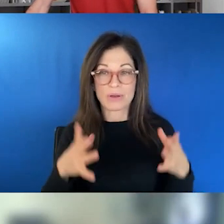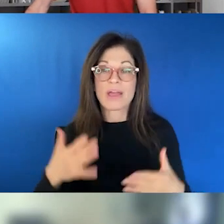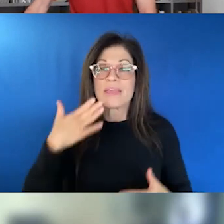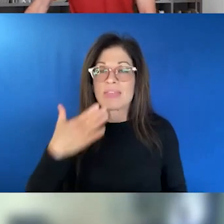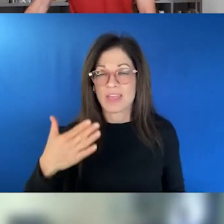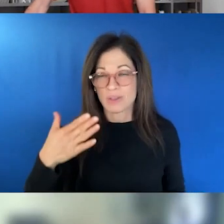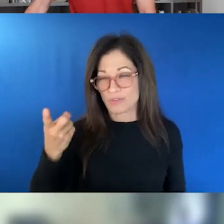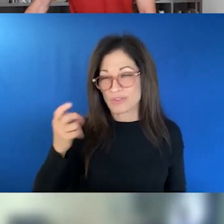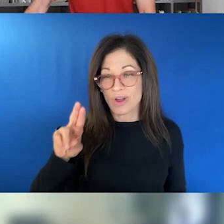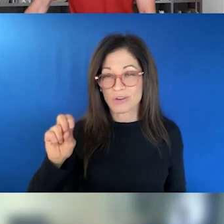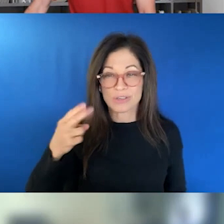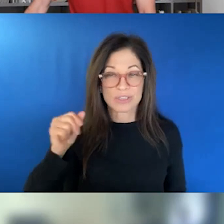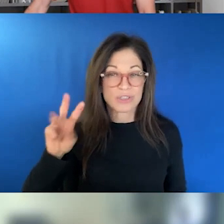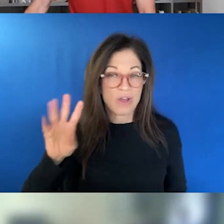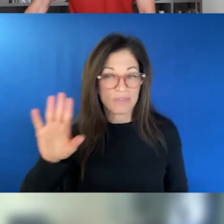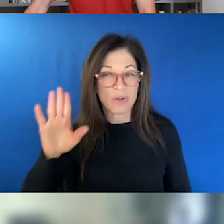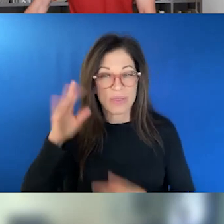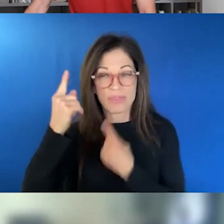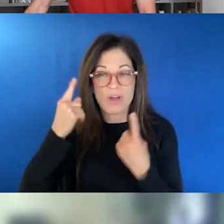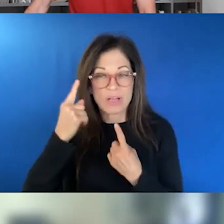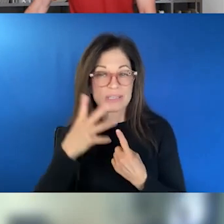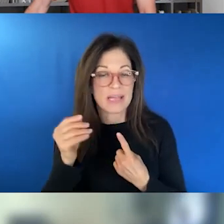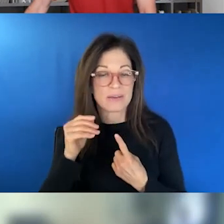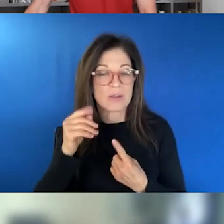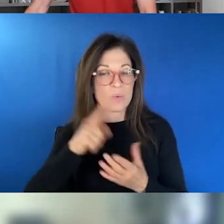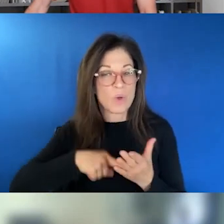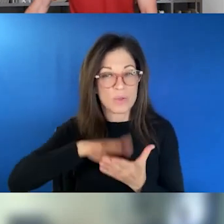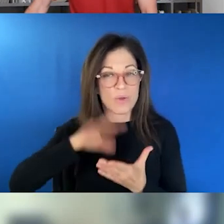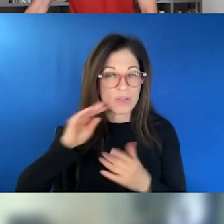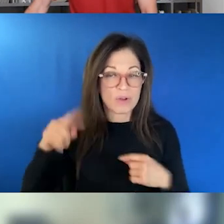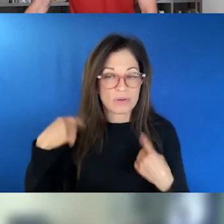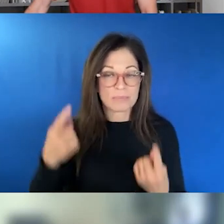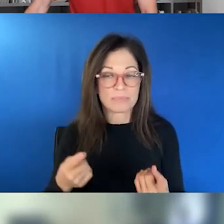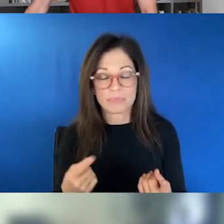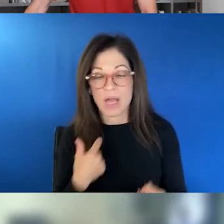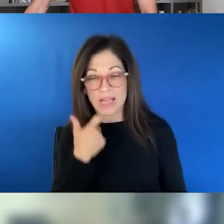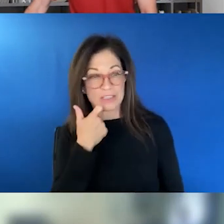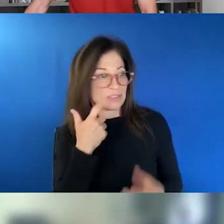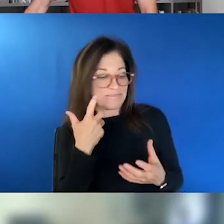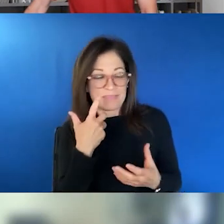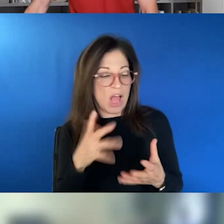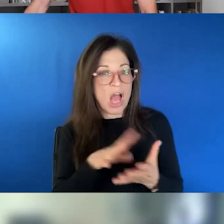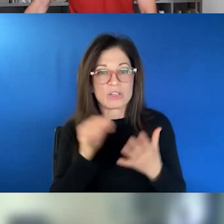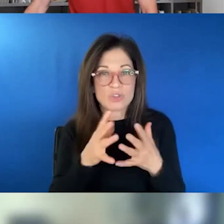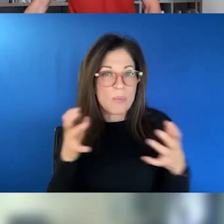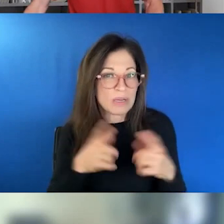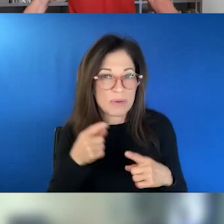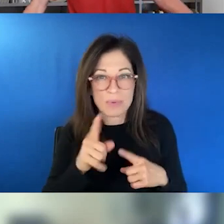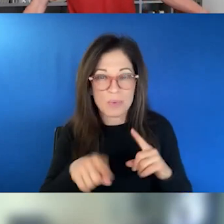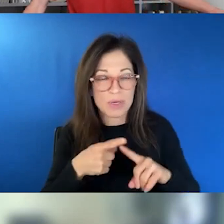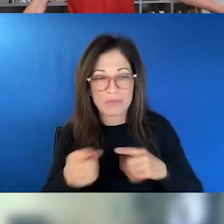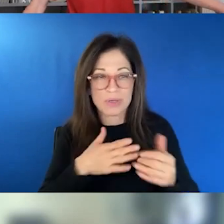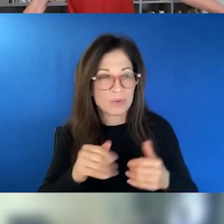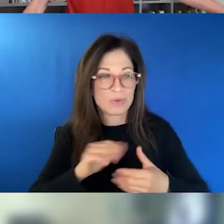thoughts and your, uh, learnings. Um, uh, I just learned so much from you when you, when you speak. Um,